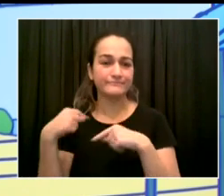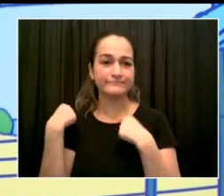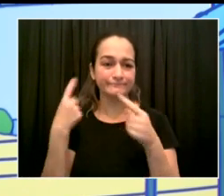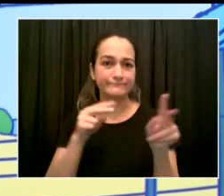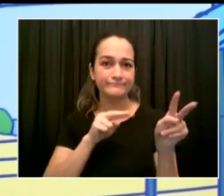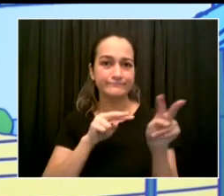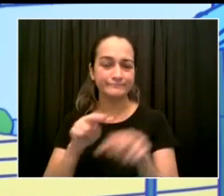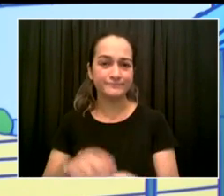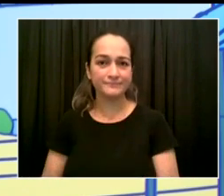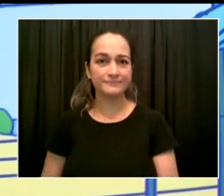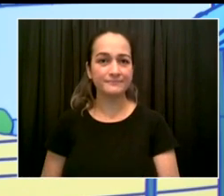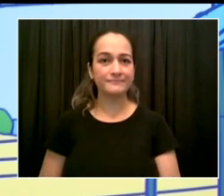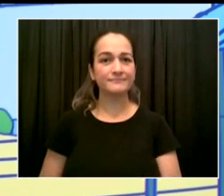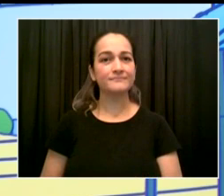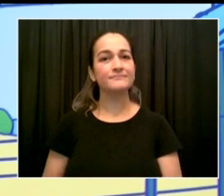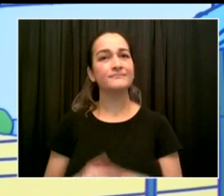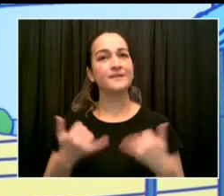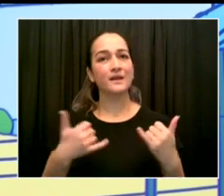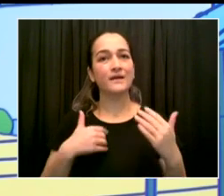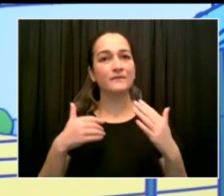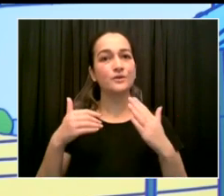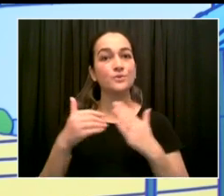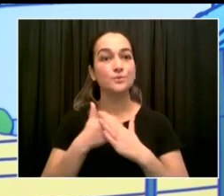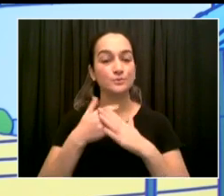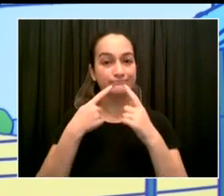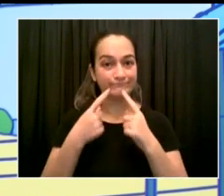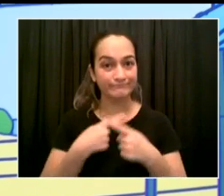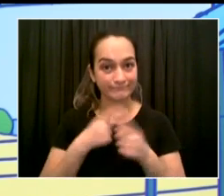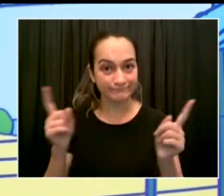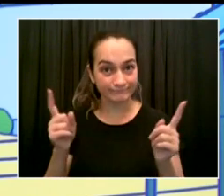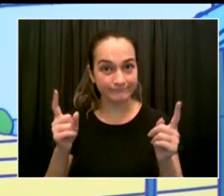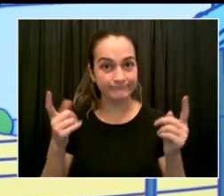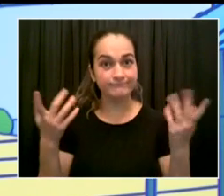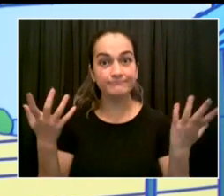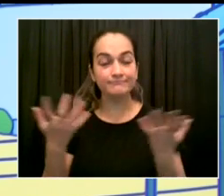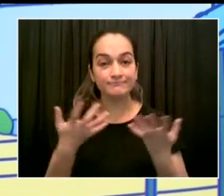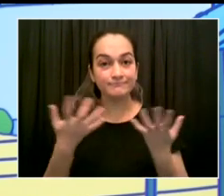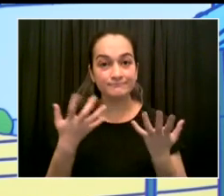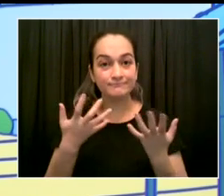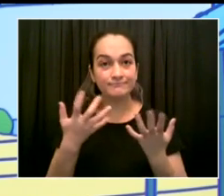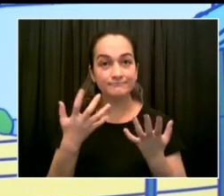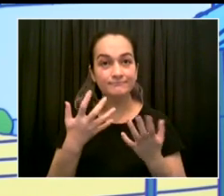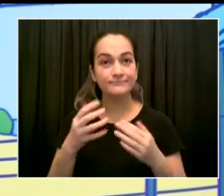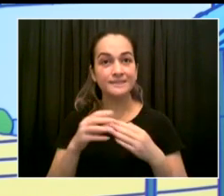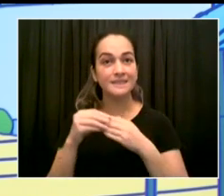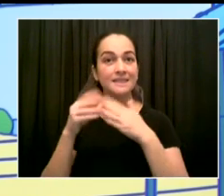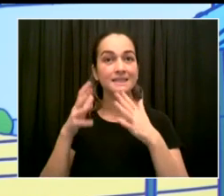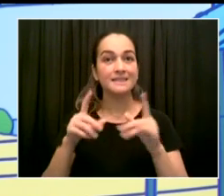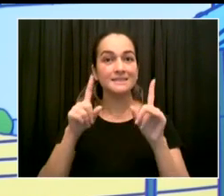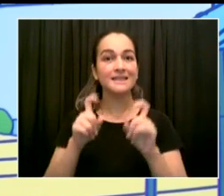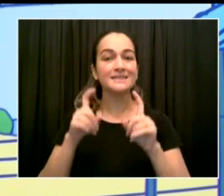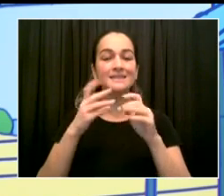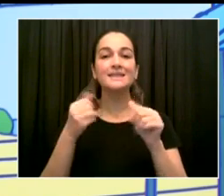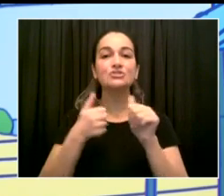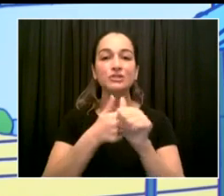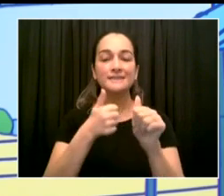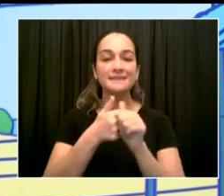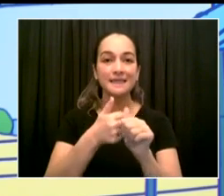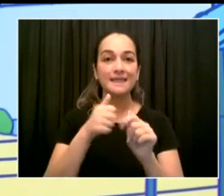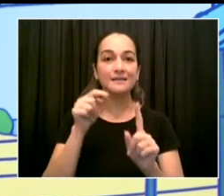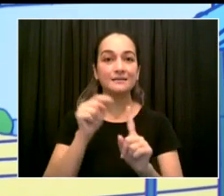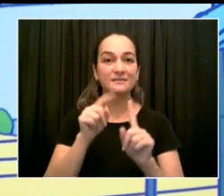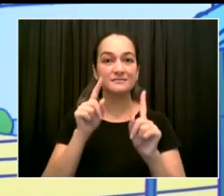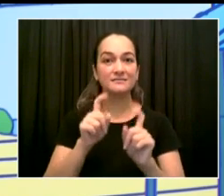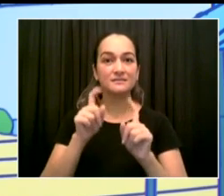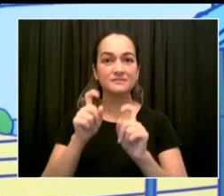Corps. He's done extraordinary work, been one of the great leaders fighting COVID during this crisis. He's also a parent, and he thinks about